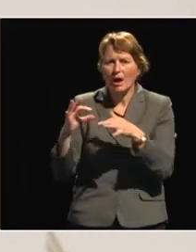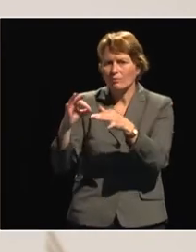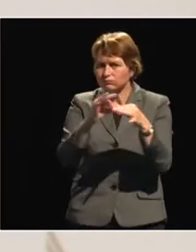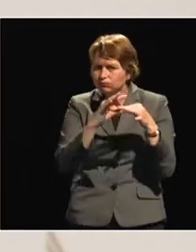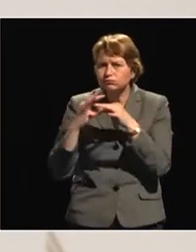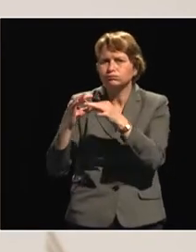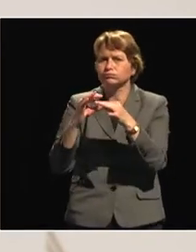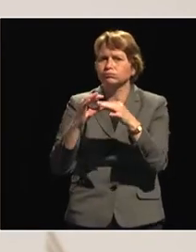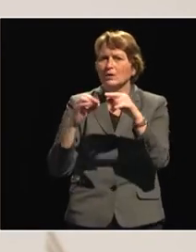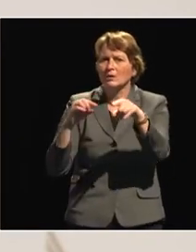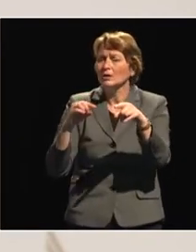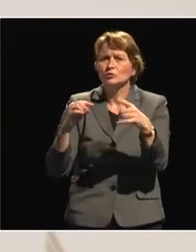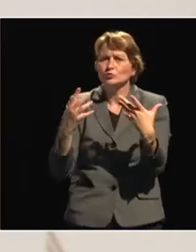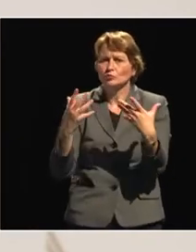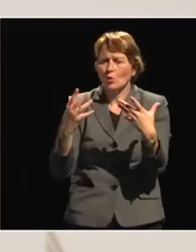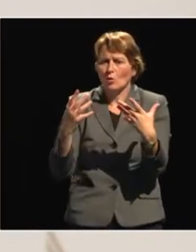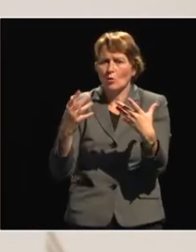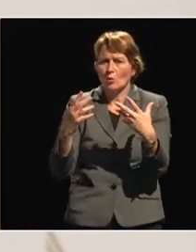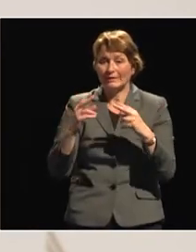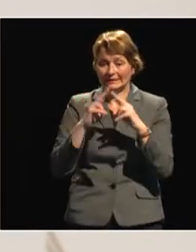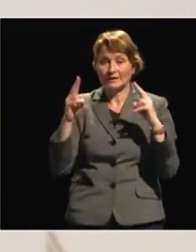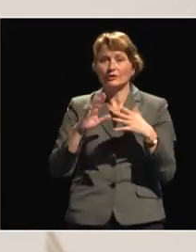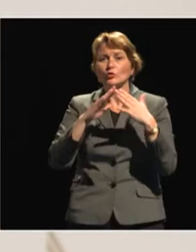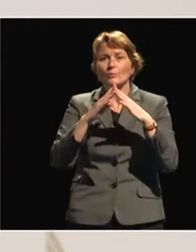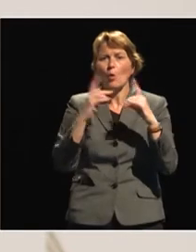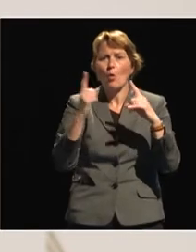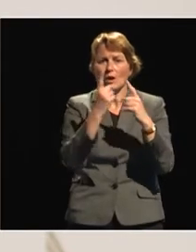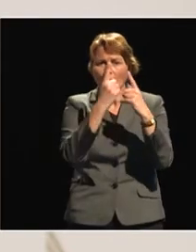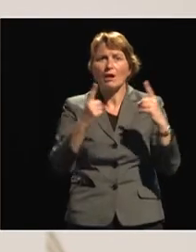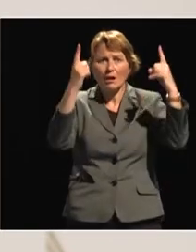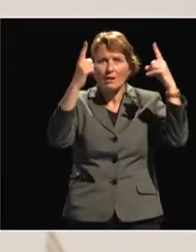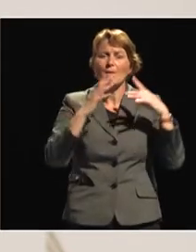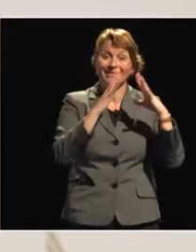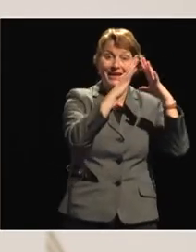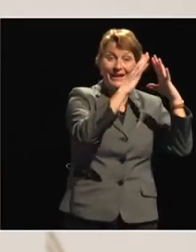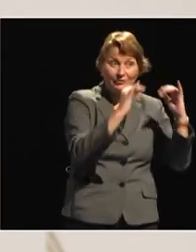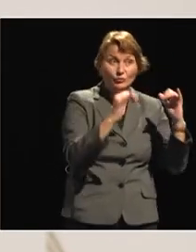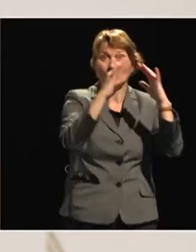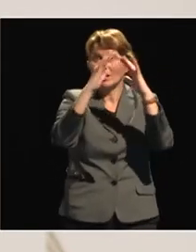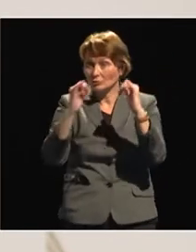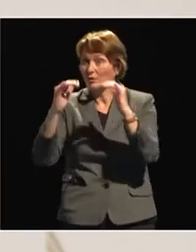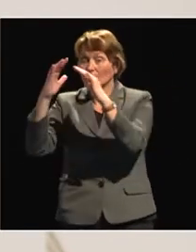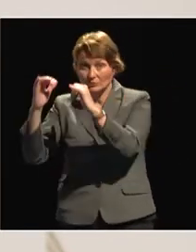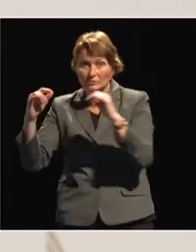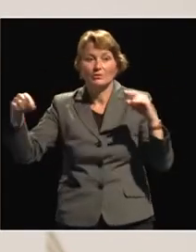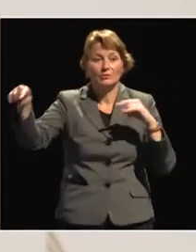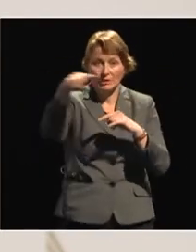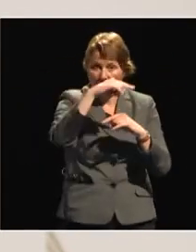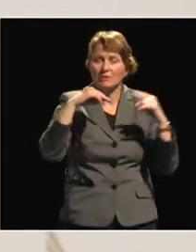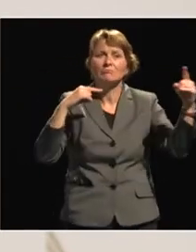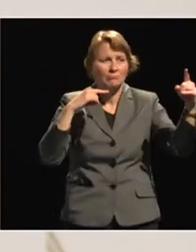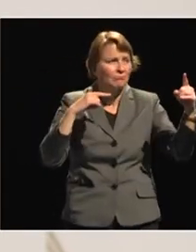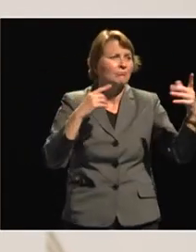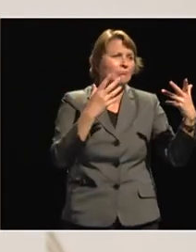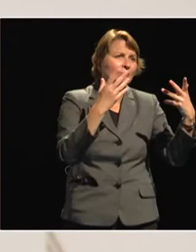community. First, the development institutions, the soft loans, the free money,